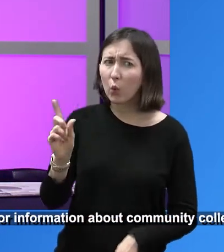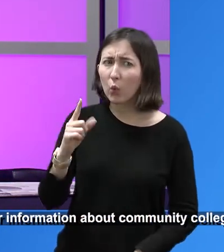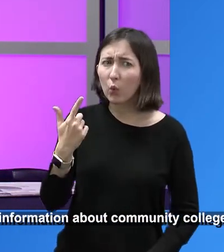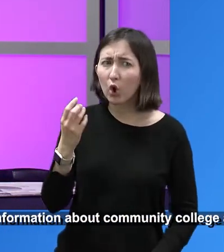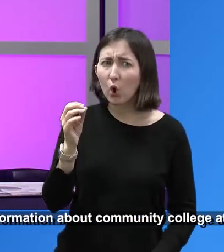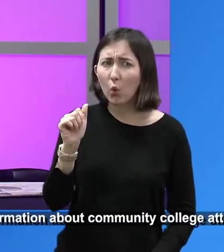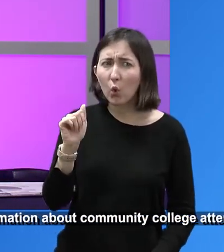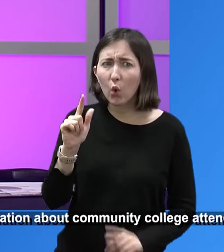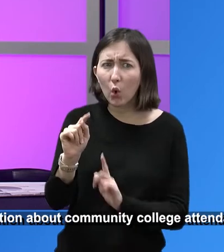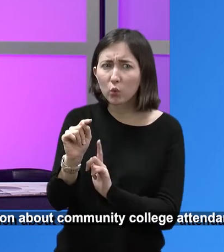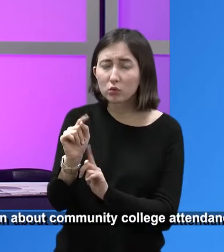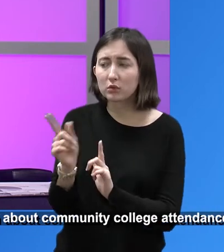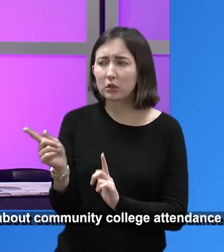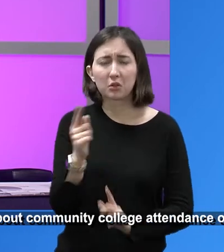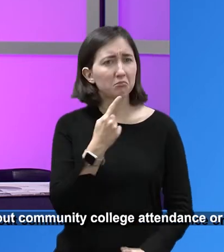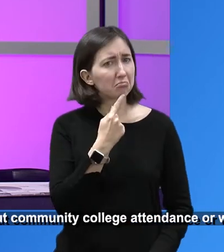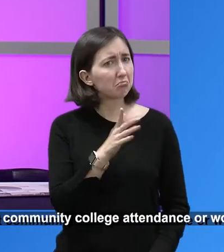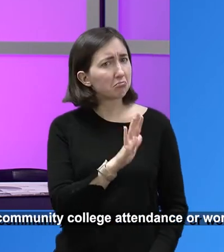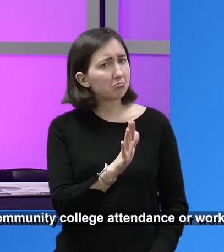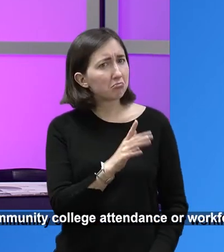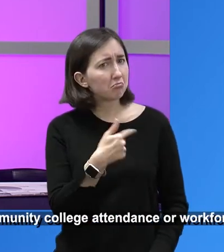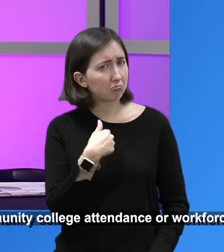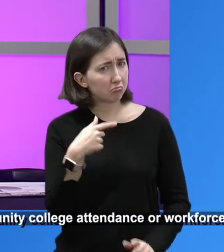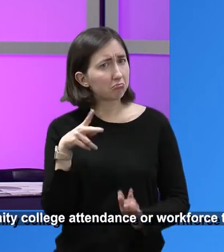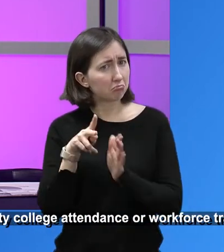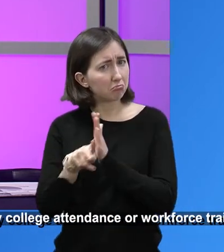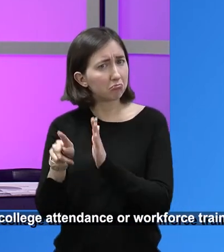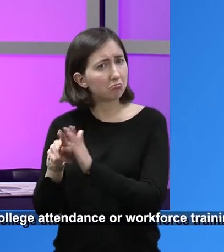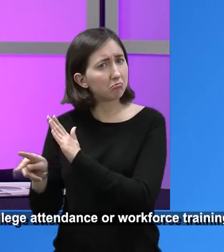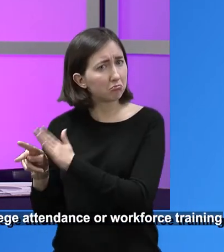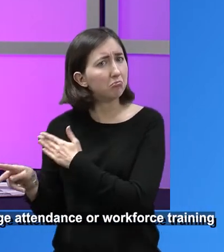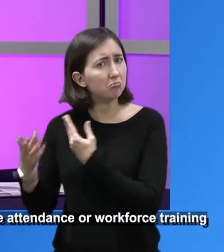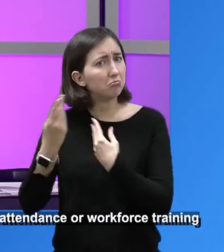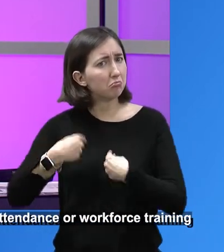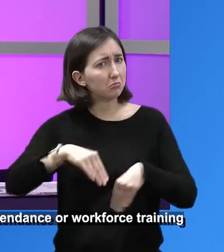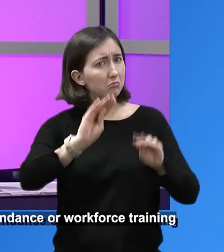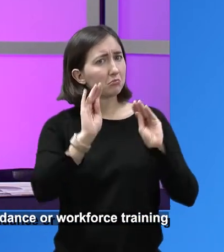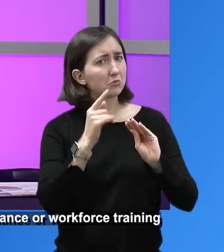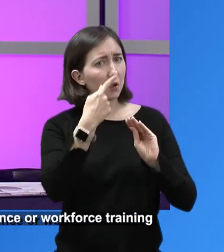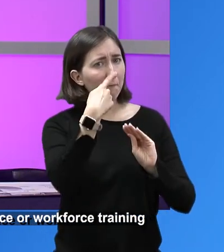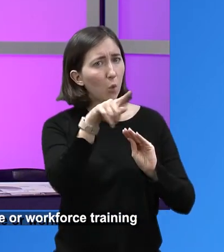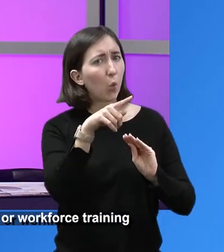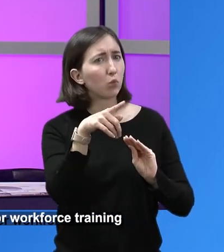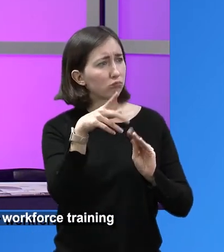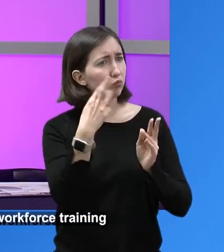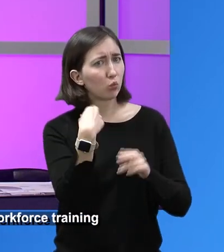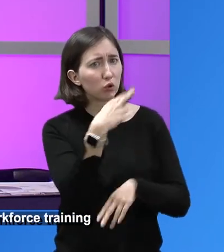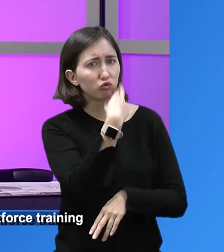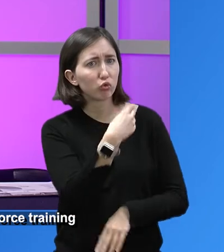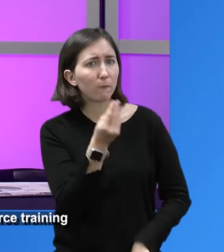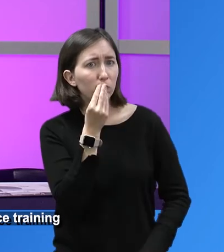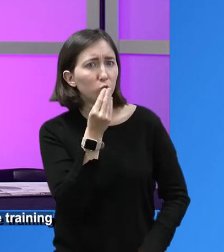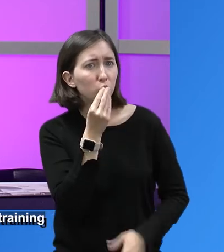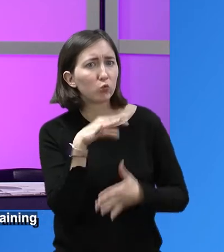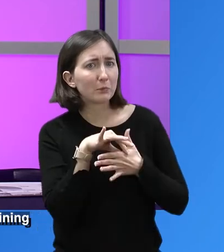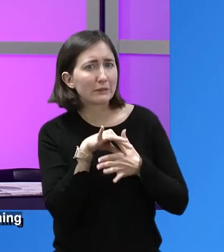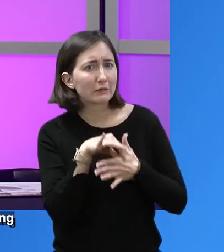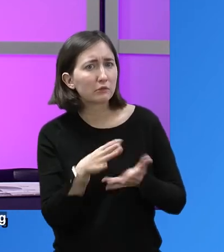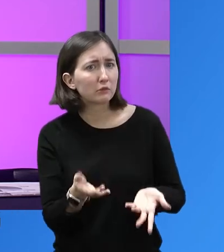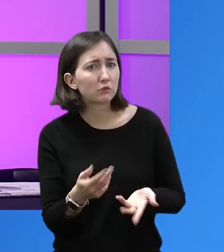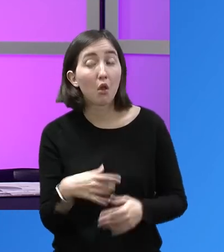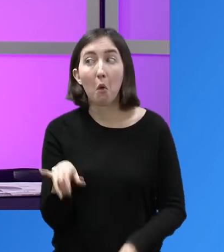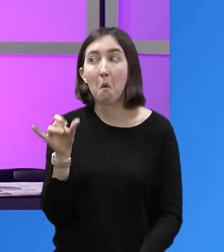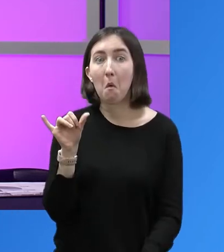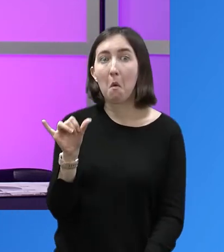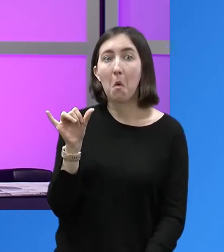they were on the menu last week. And I'm like, oh, my gosh. So note to self, go back. We will not take